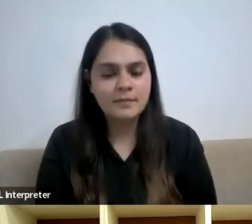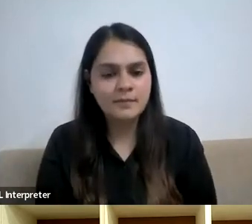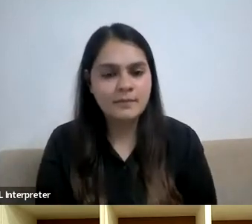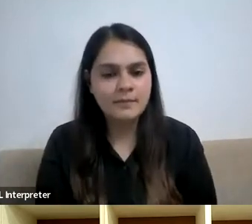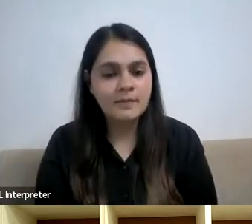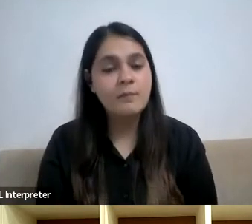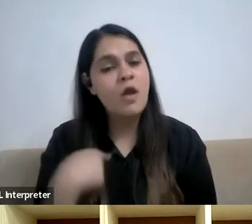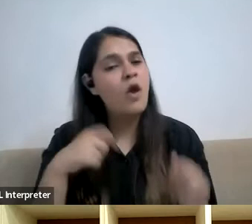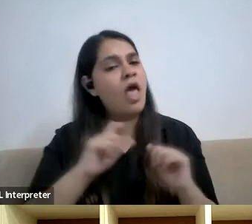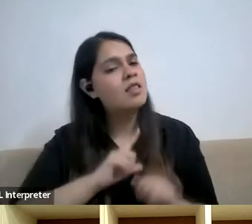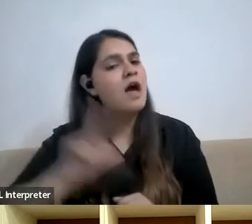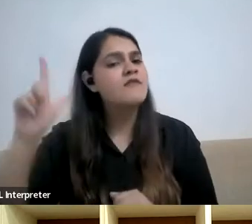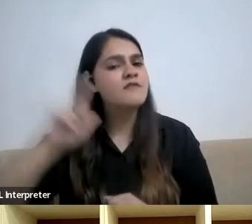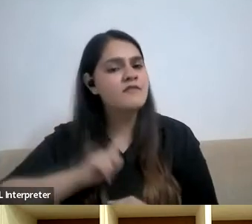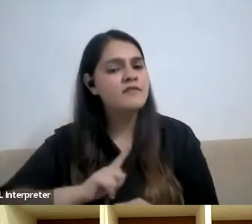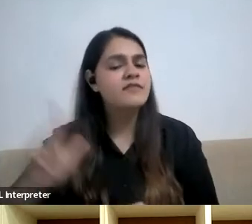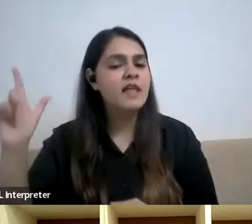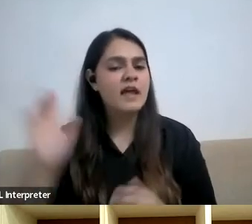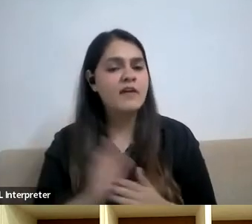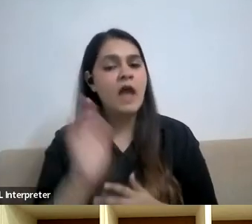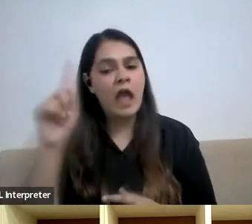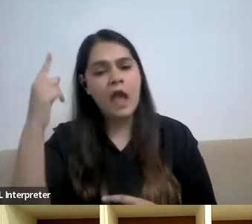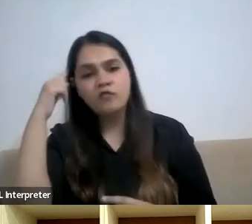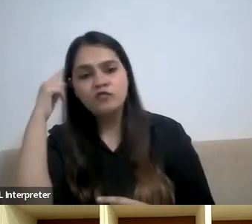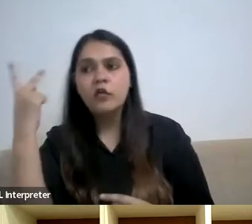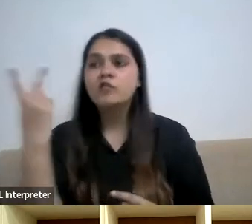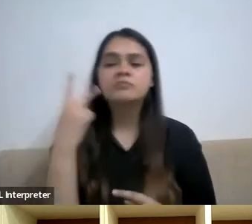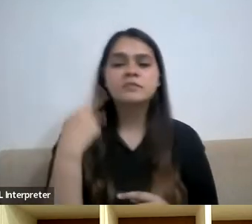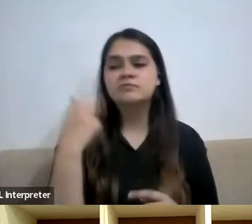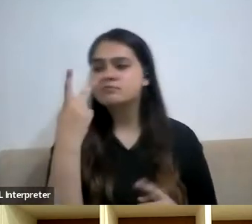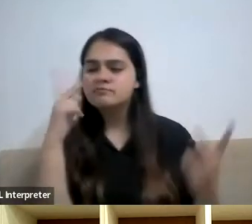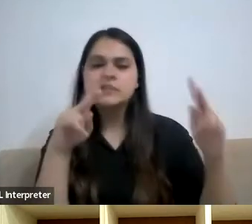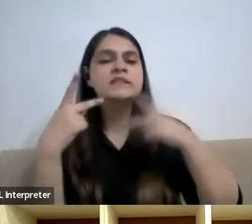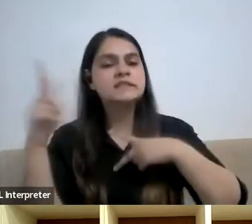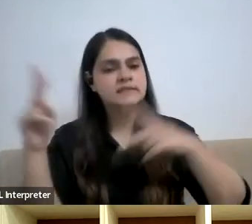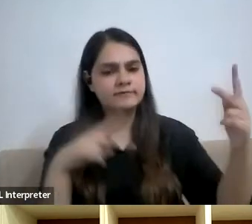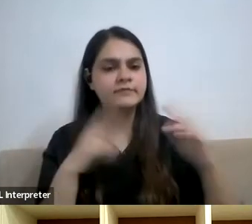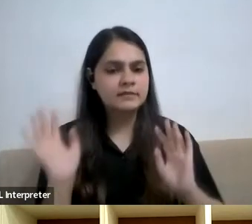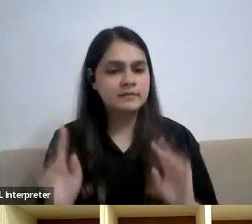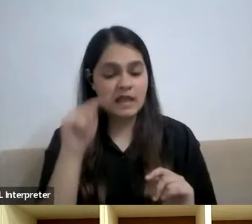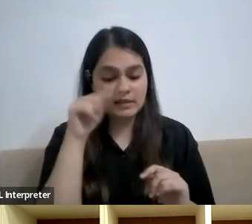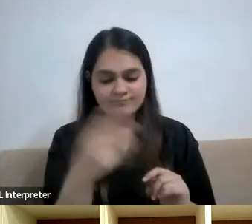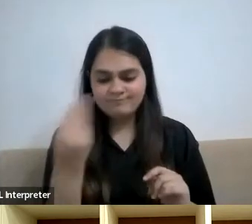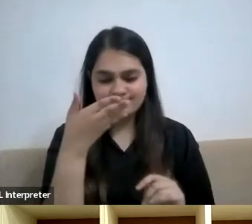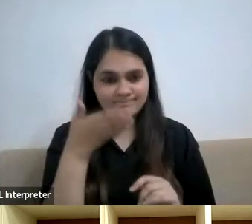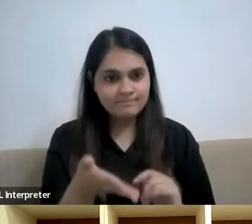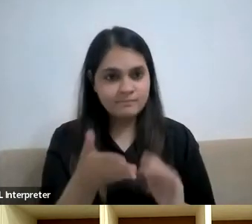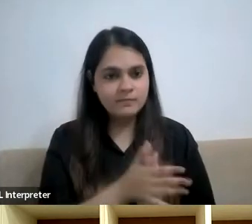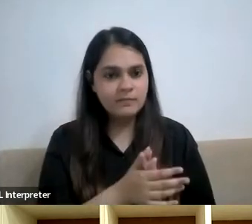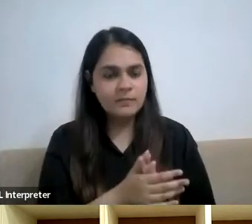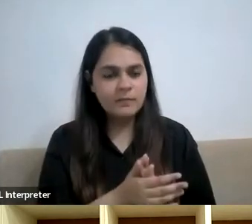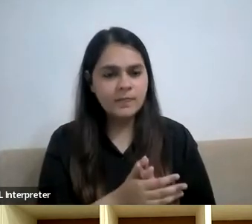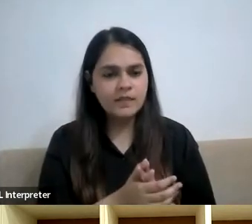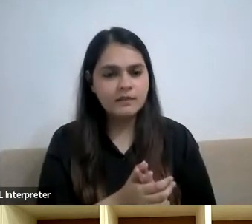always, the interest have a different view. And I think something like this is certainly